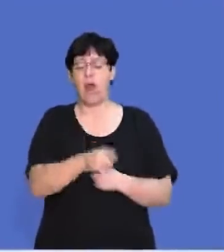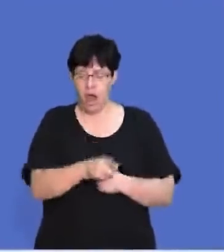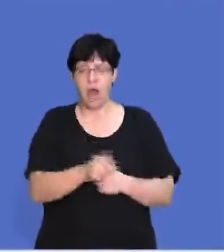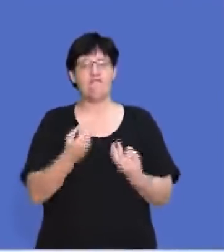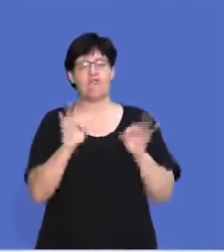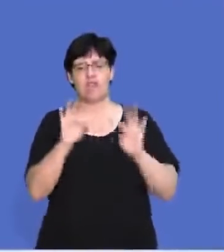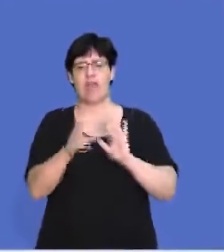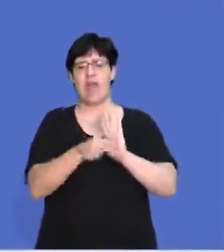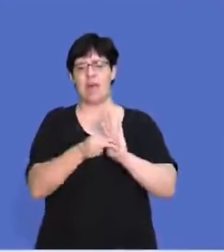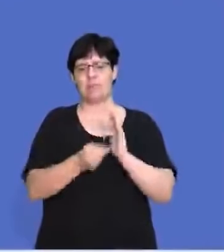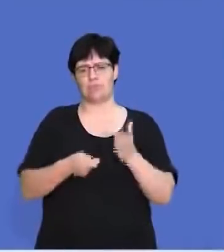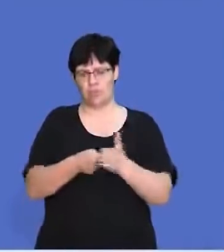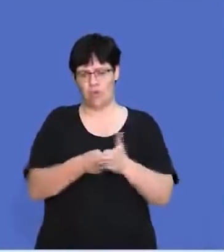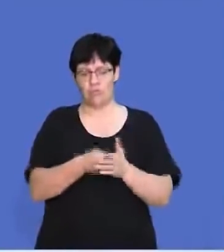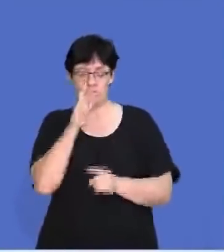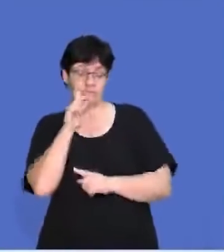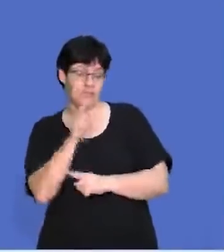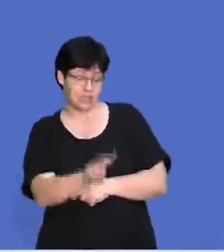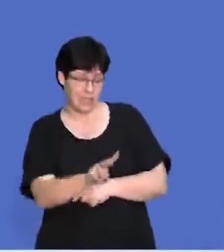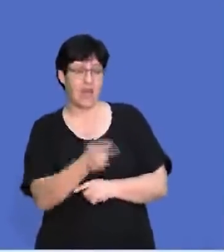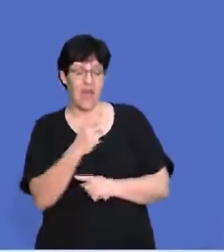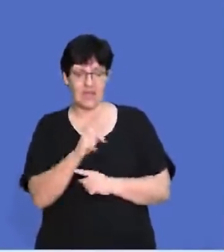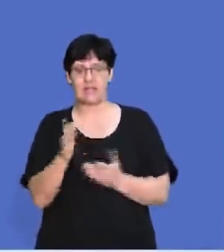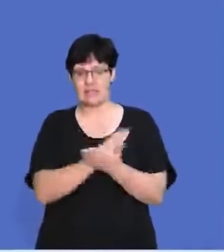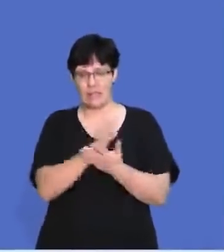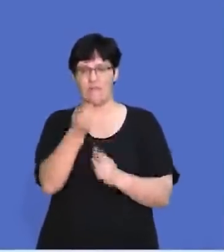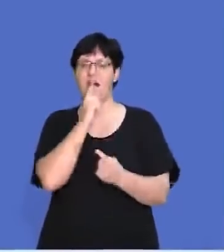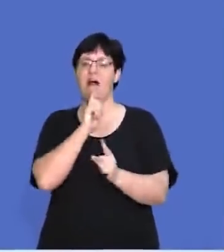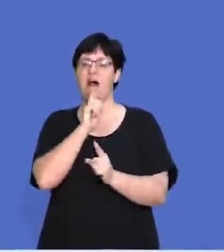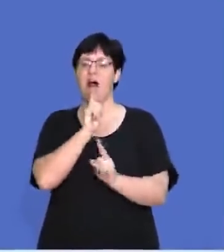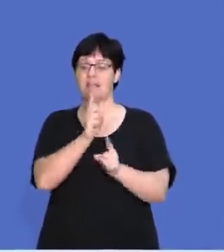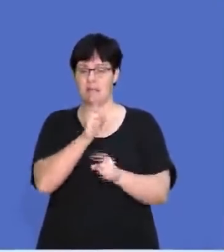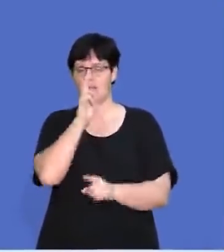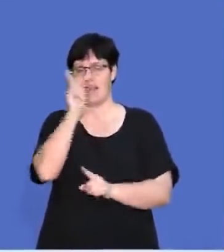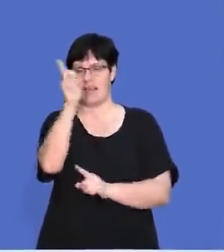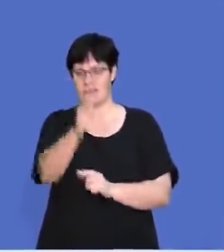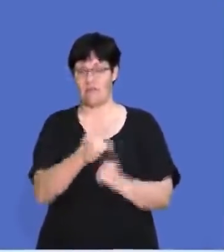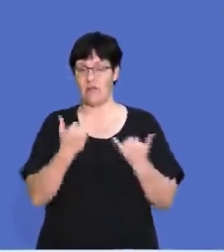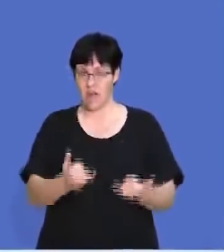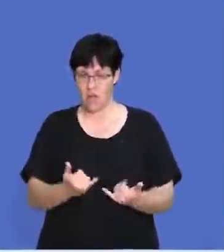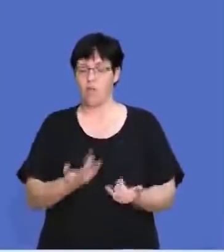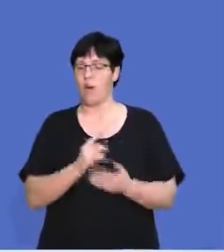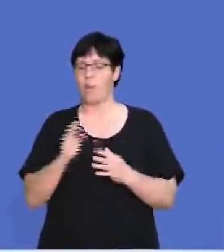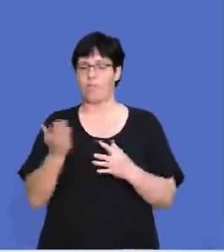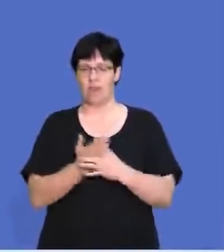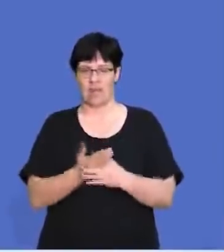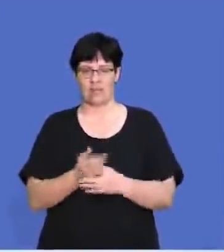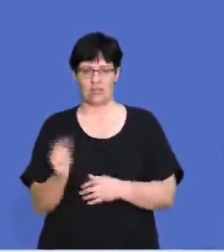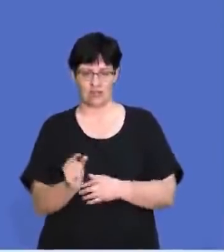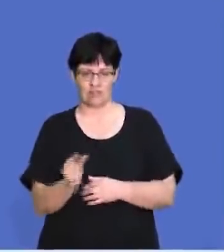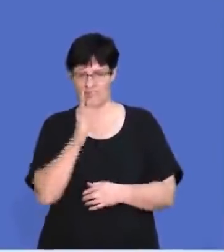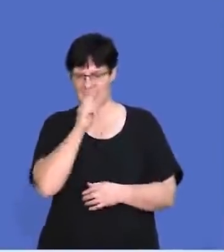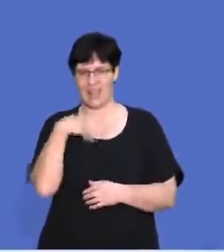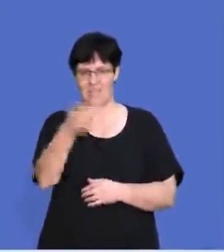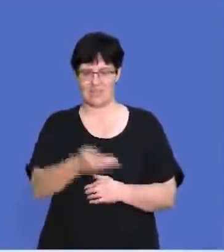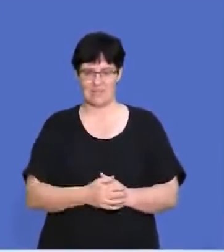assessment. It is for free on your app store. So head on over there and check it out. And then we'll check some of your answers later on in the show. But for now, we